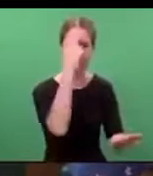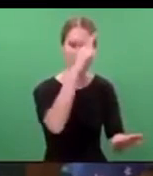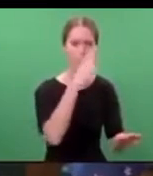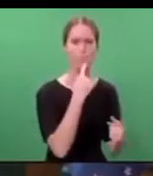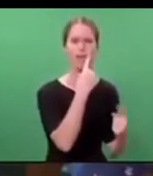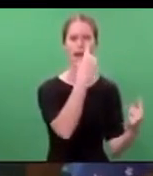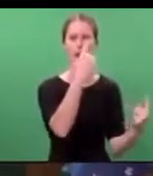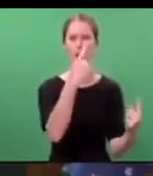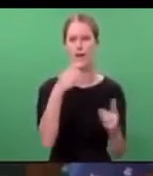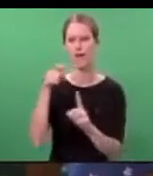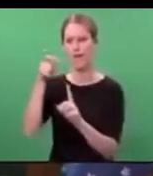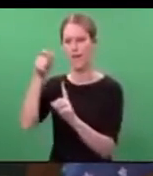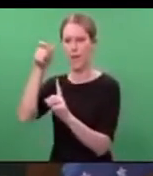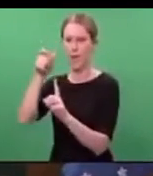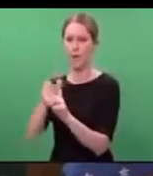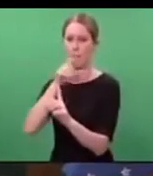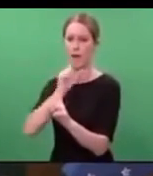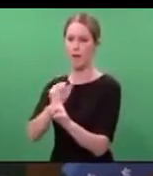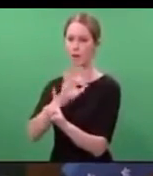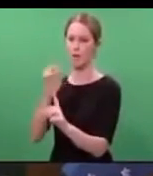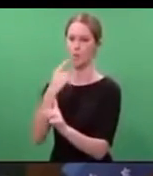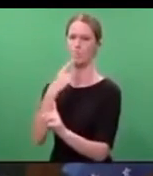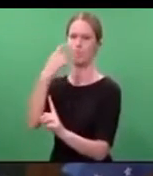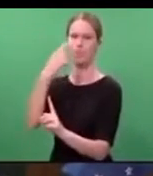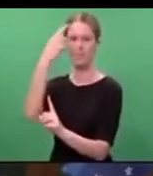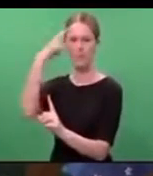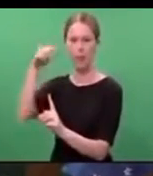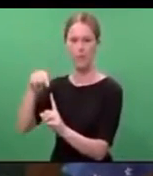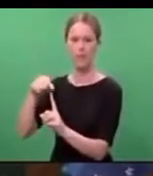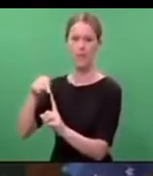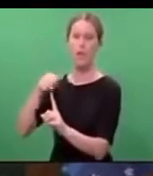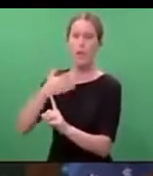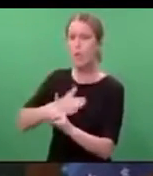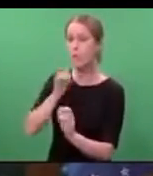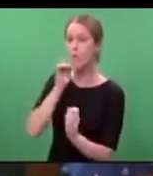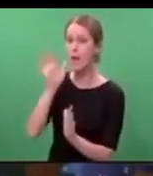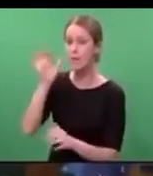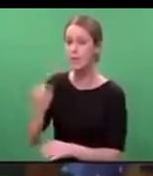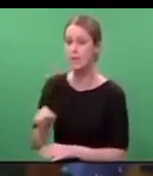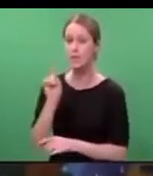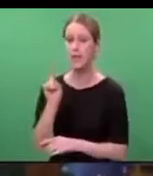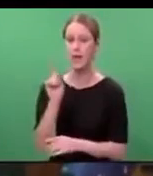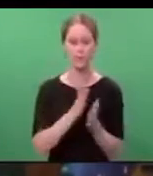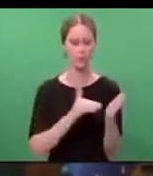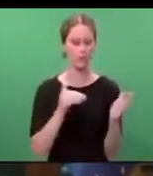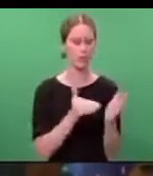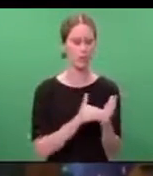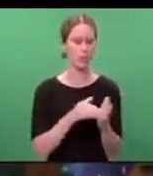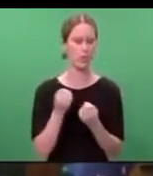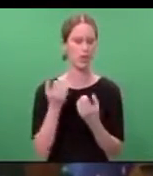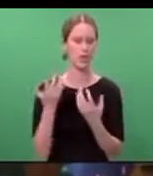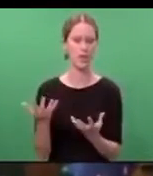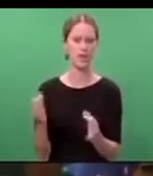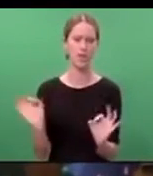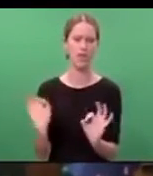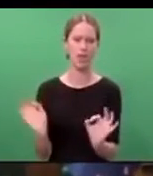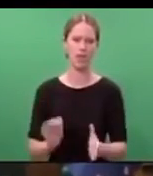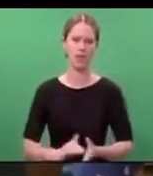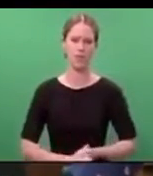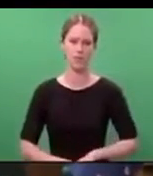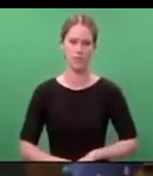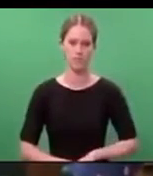of the man who took them. He may have sought notoriety, but we in New Zealand will give him nothing,